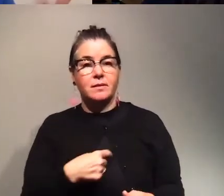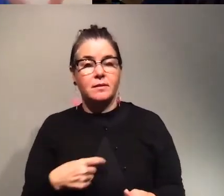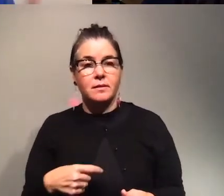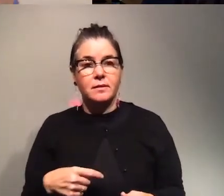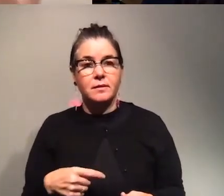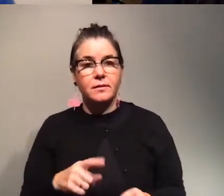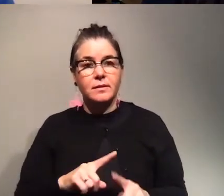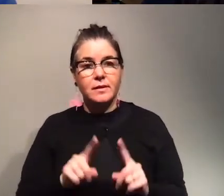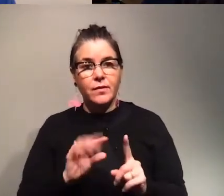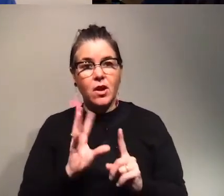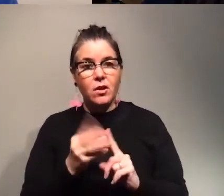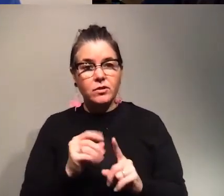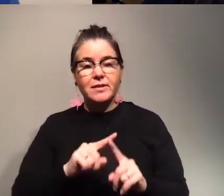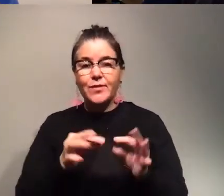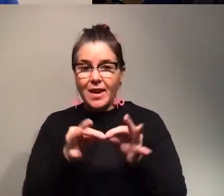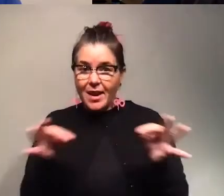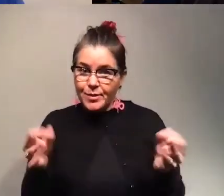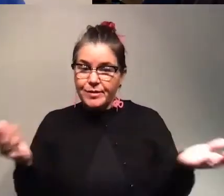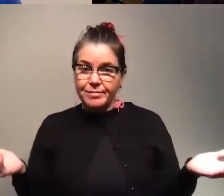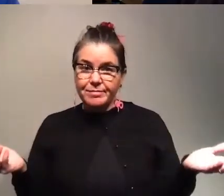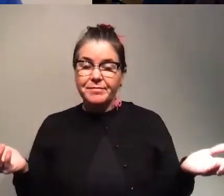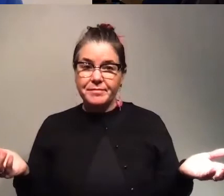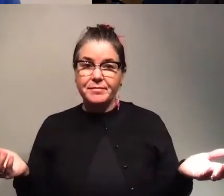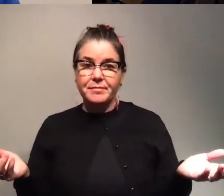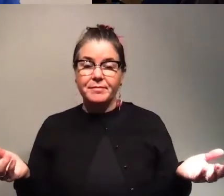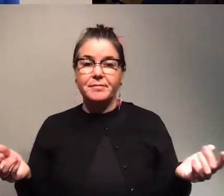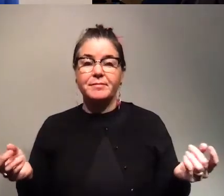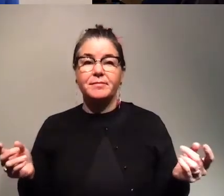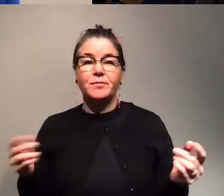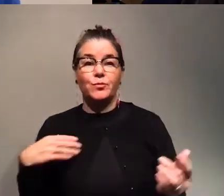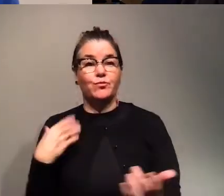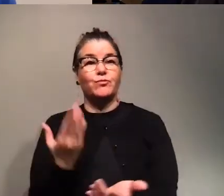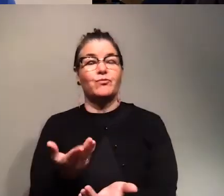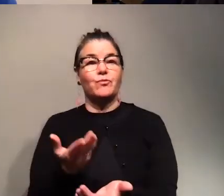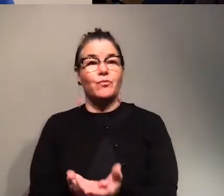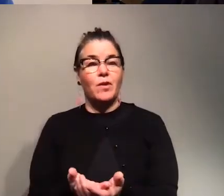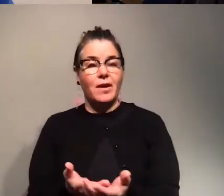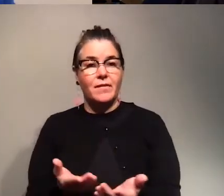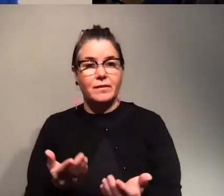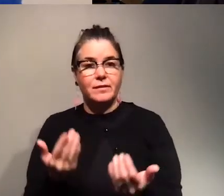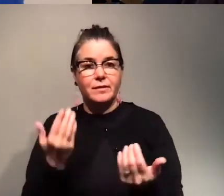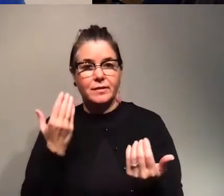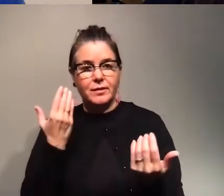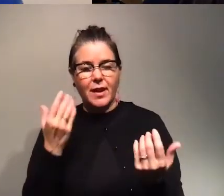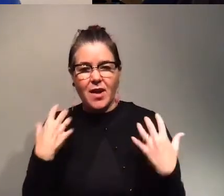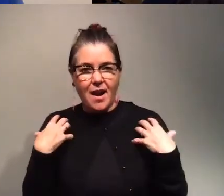true to a different culture with a different language so when we arrived we don't not have that confidence